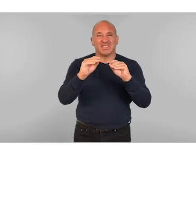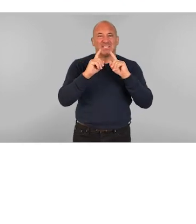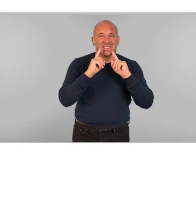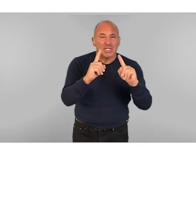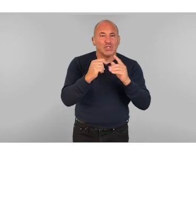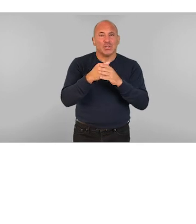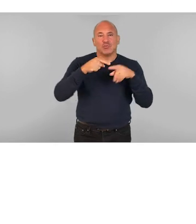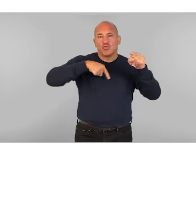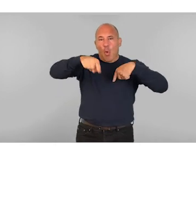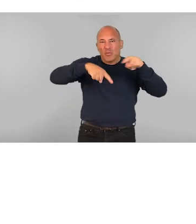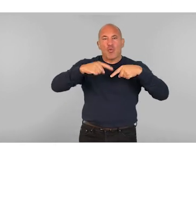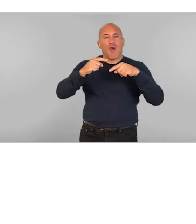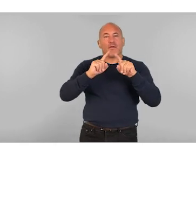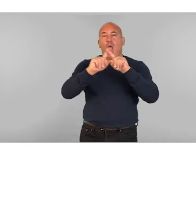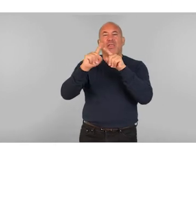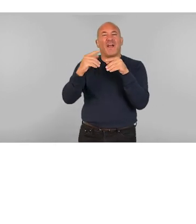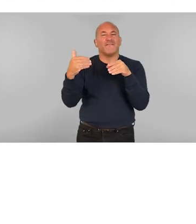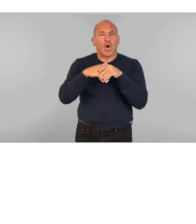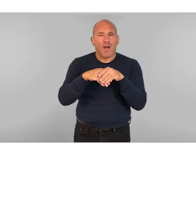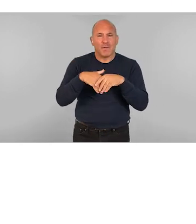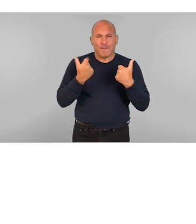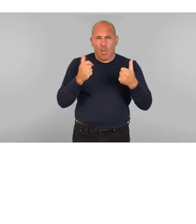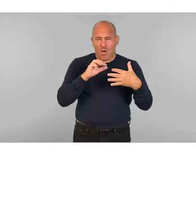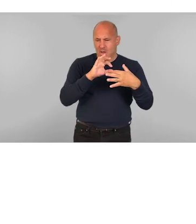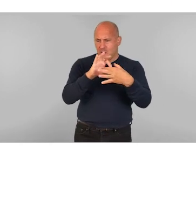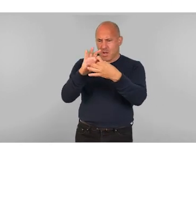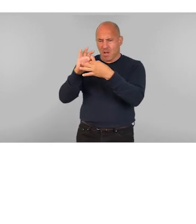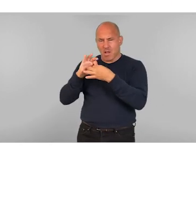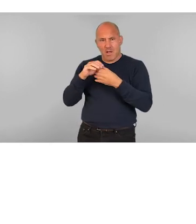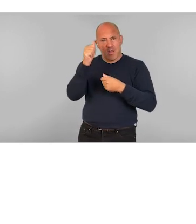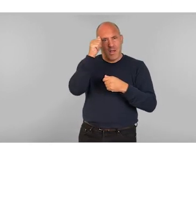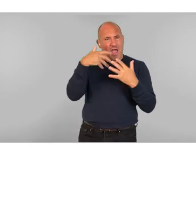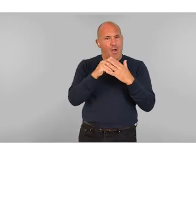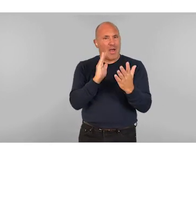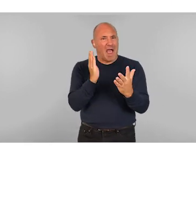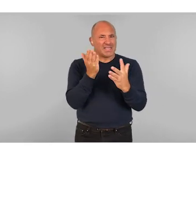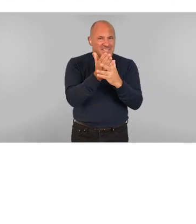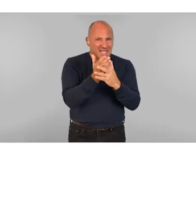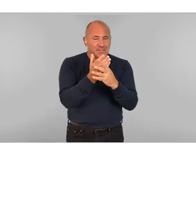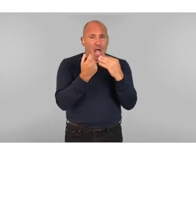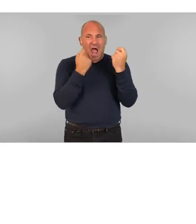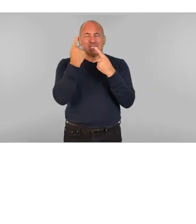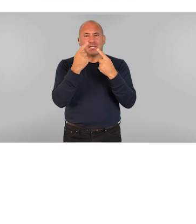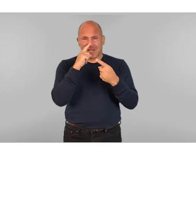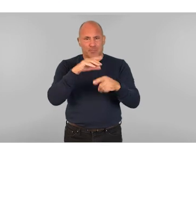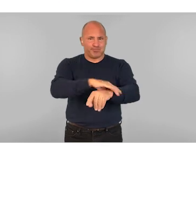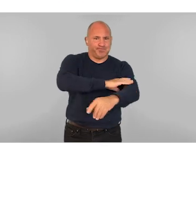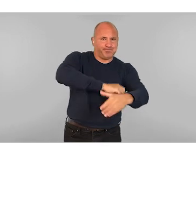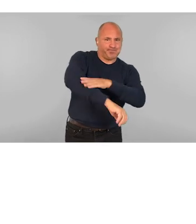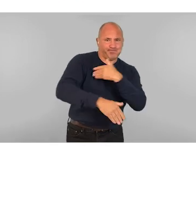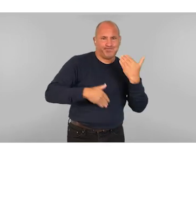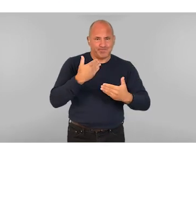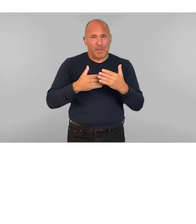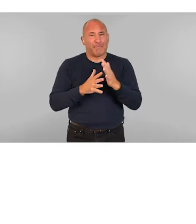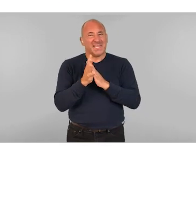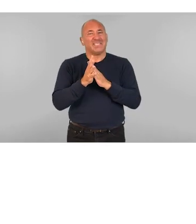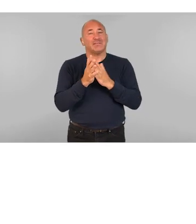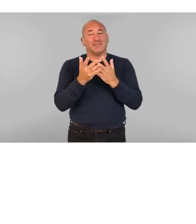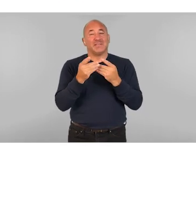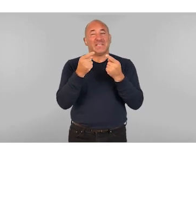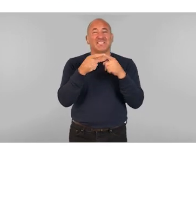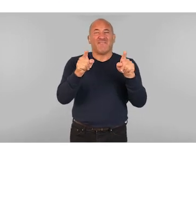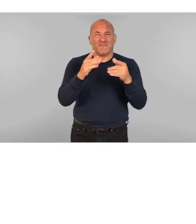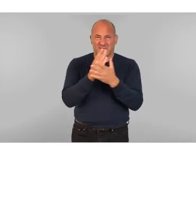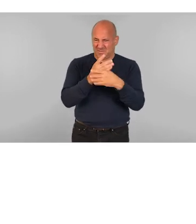educators, choreographers and other stakeholders can become more synchronised in accessing and actioning ideas that address positive